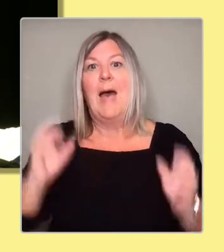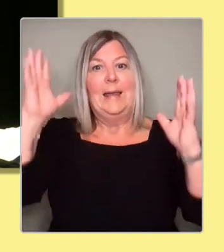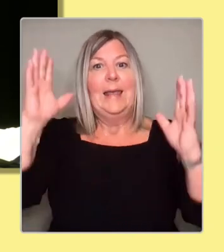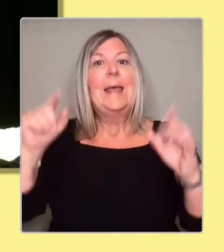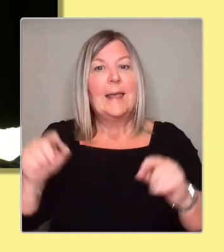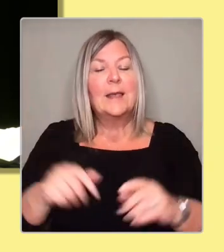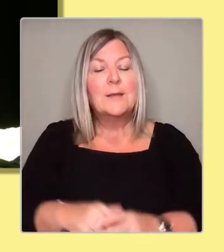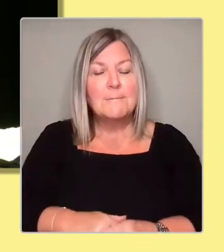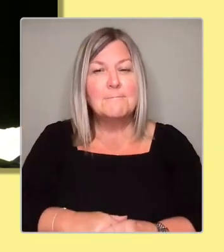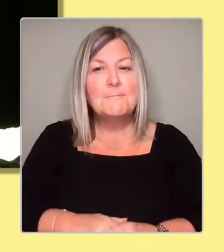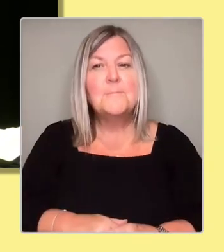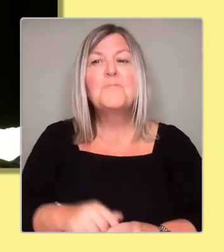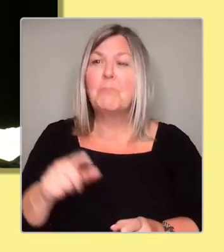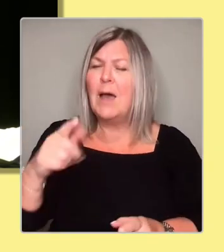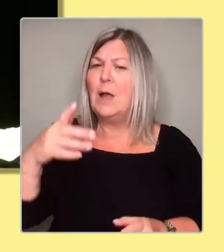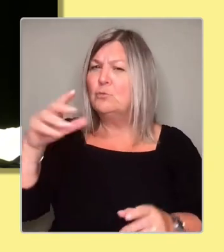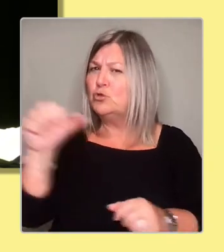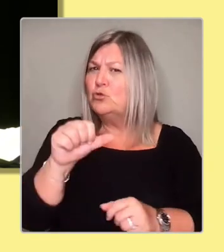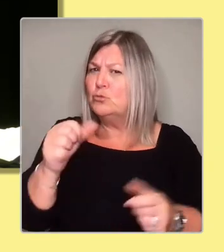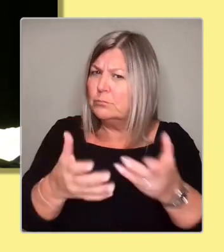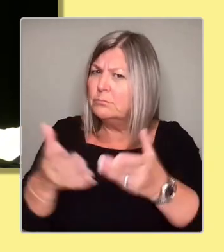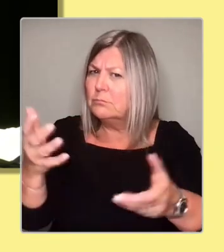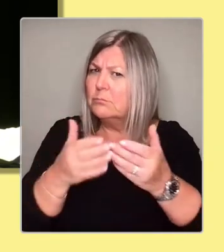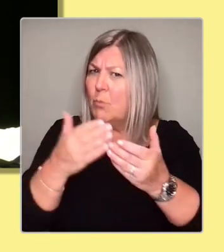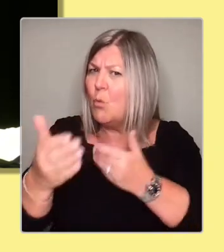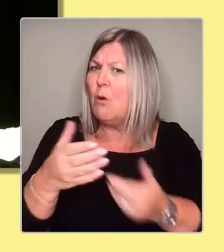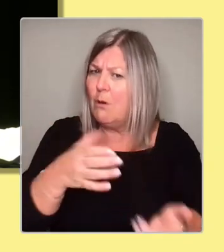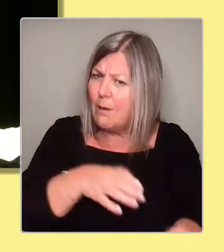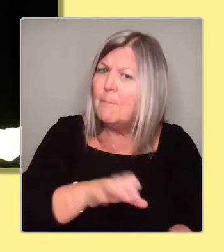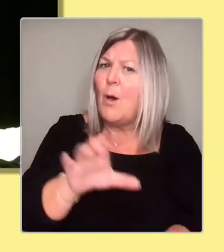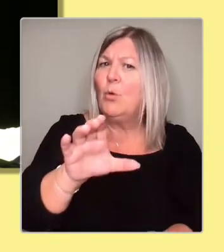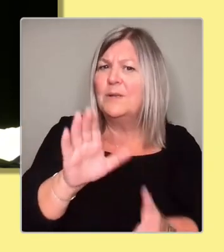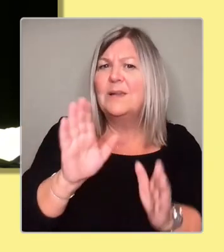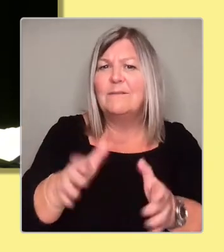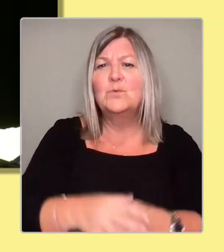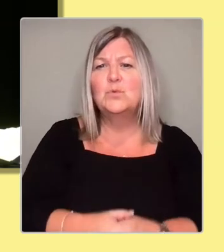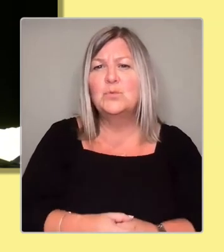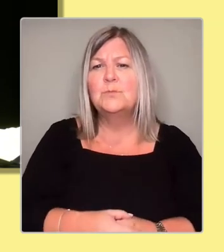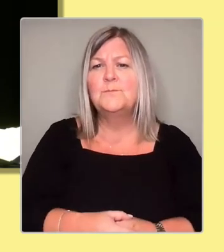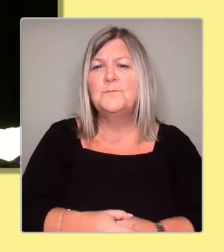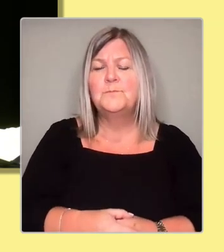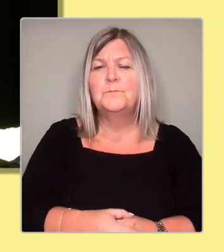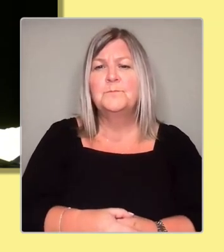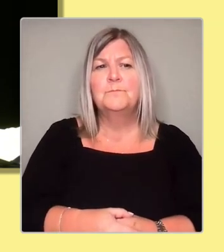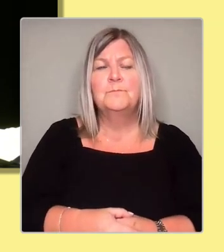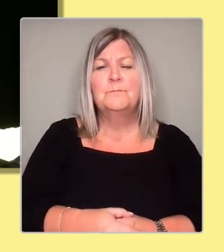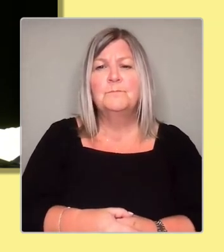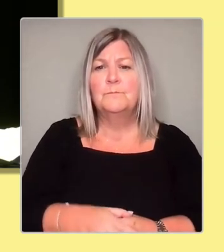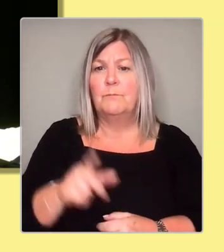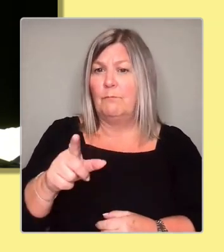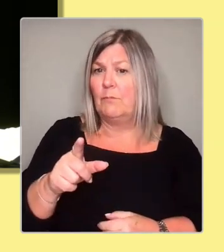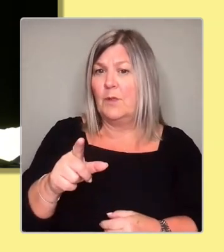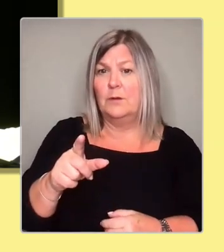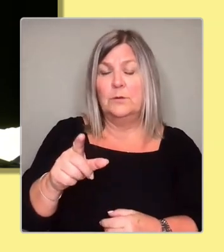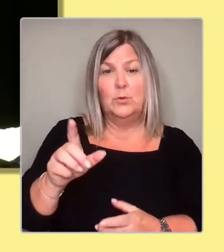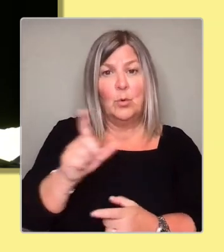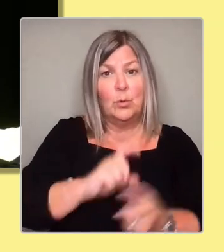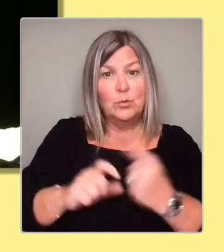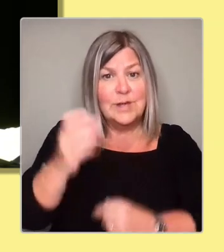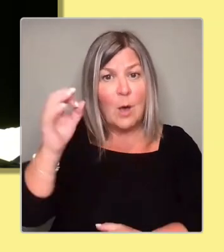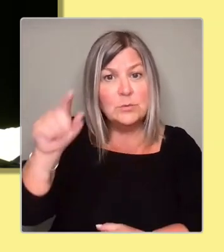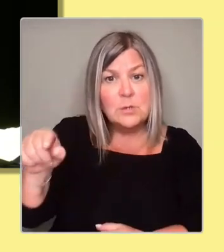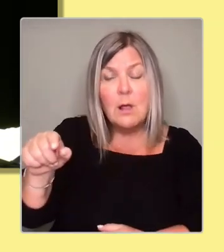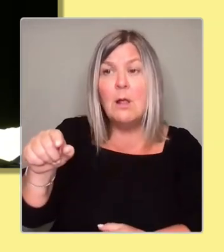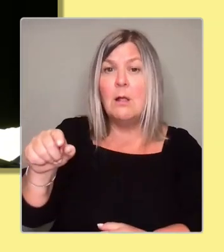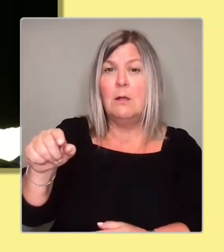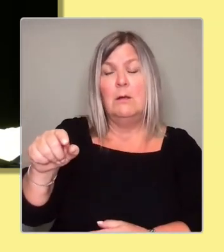But I want to empower them further. Why do we not empower our community councils to do a phenomenal job? I've got many in my own constituency. Those